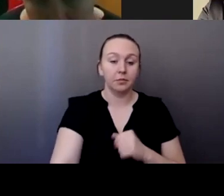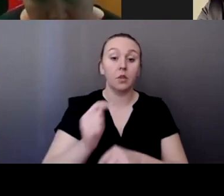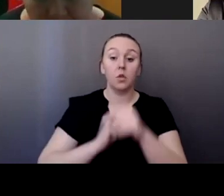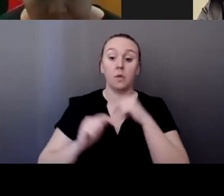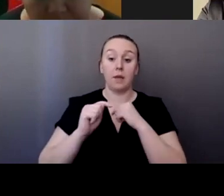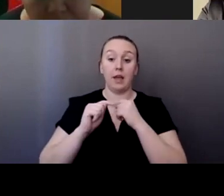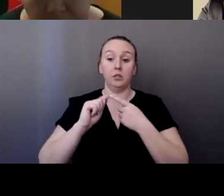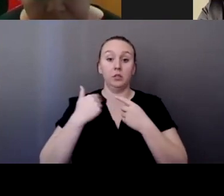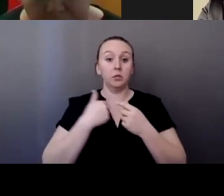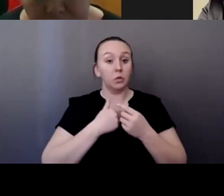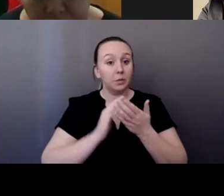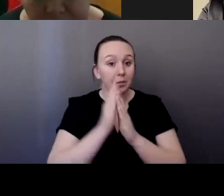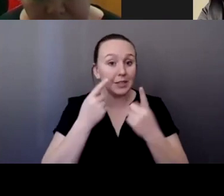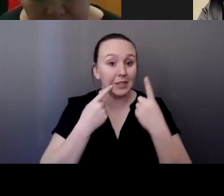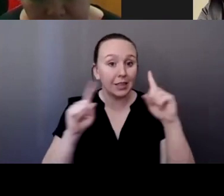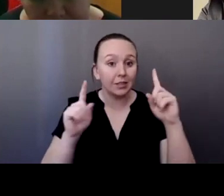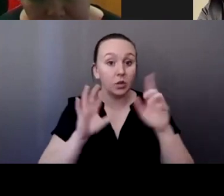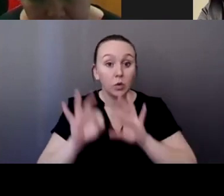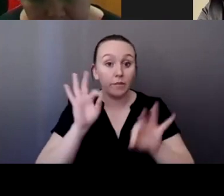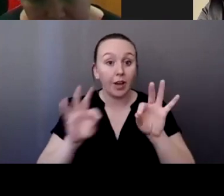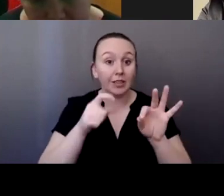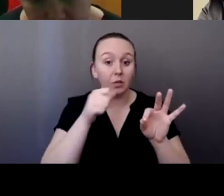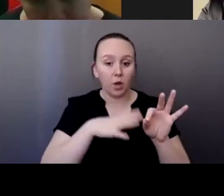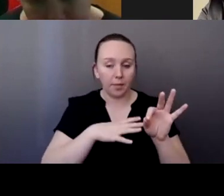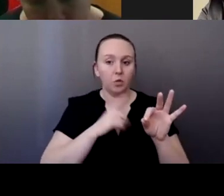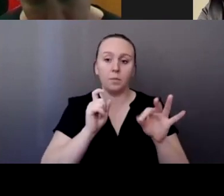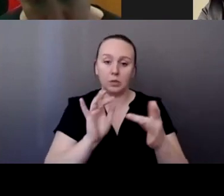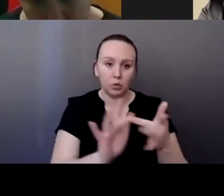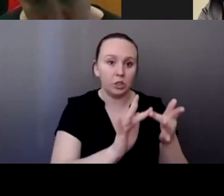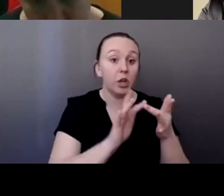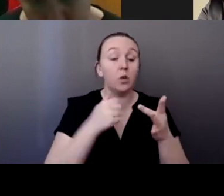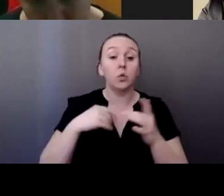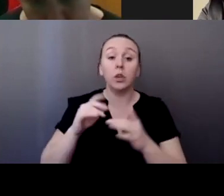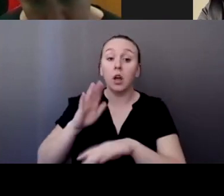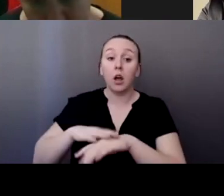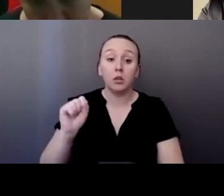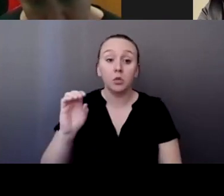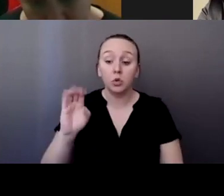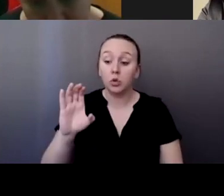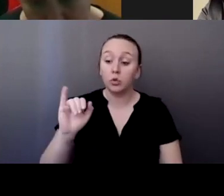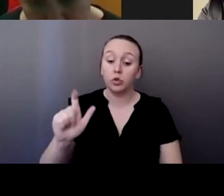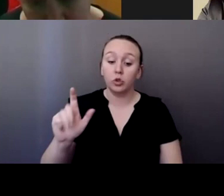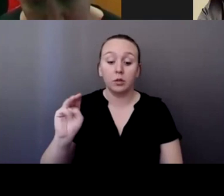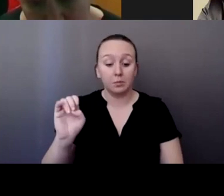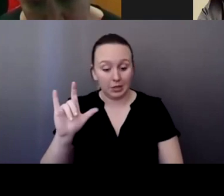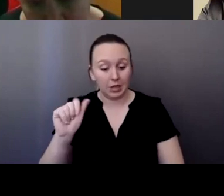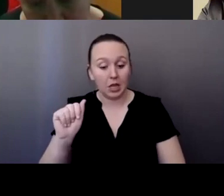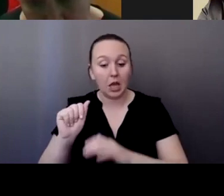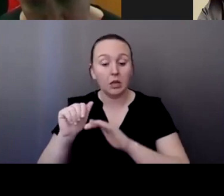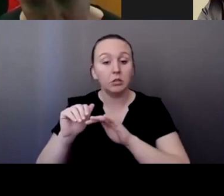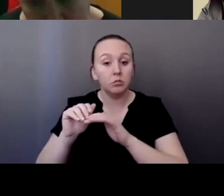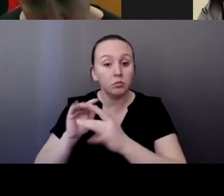these women is reaching out. We reach out to social media. We've been successful that way. We've gotten